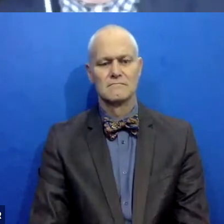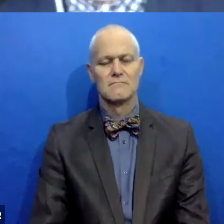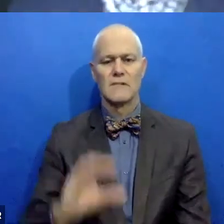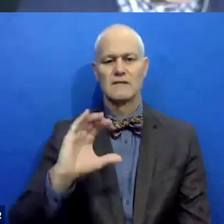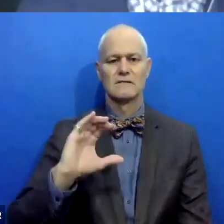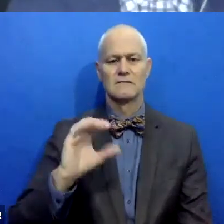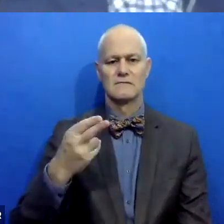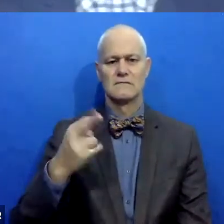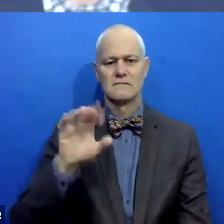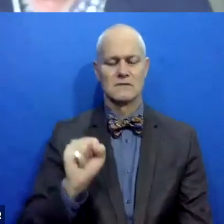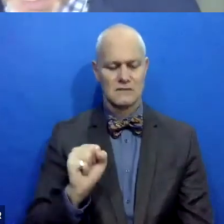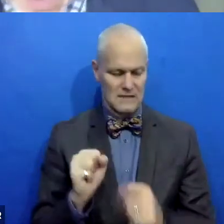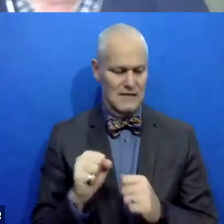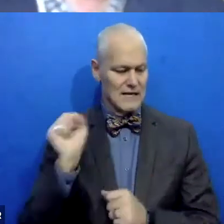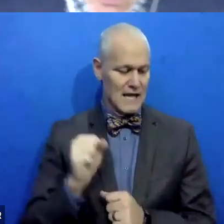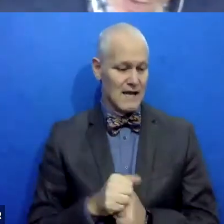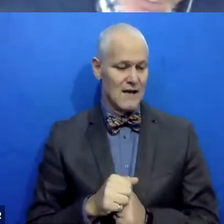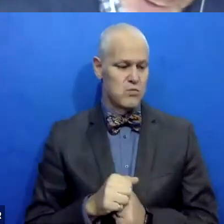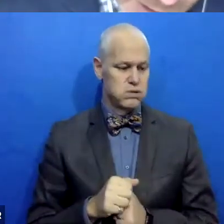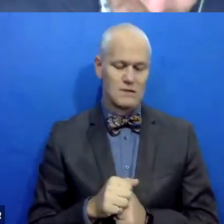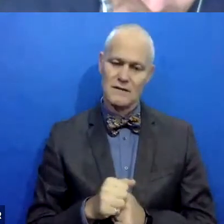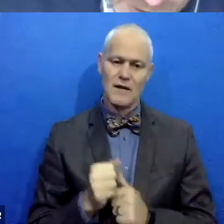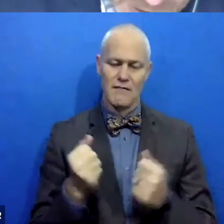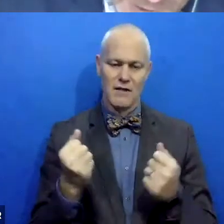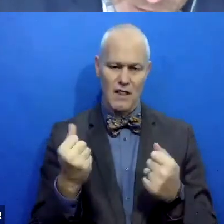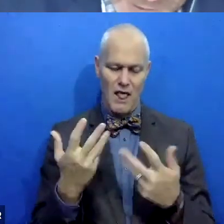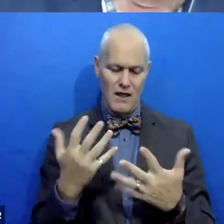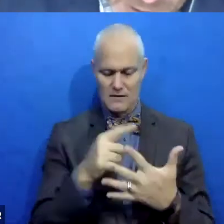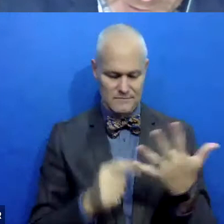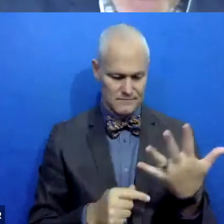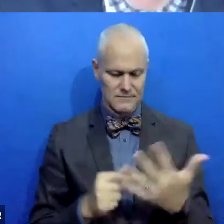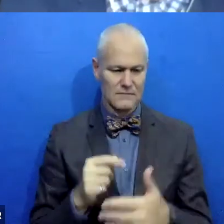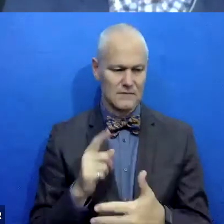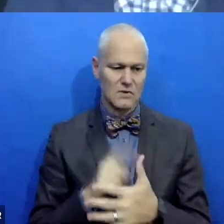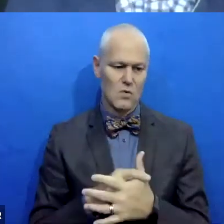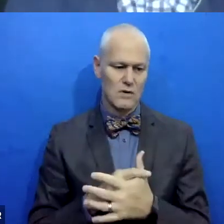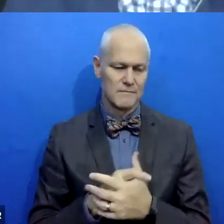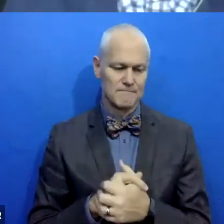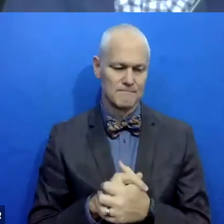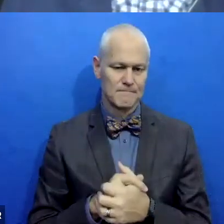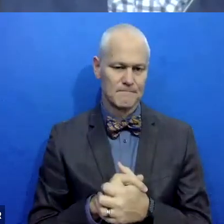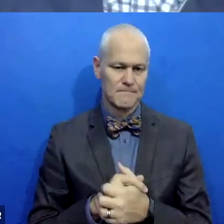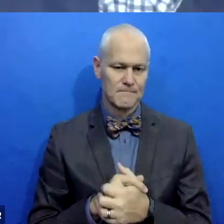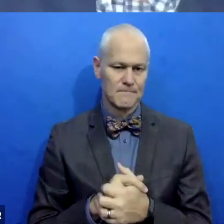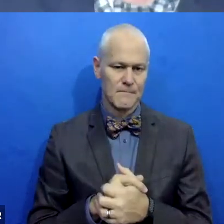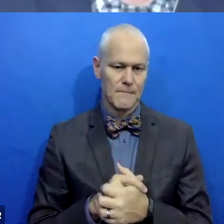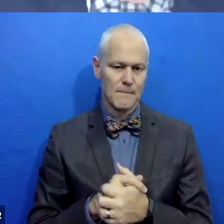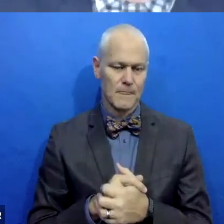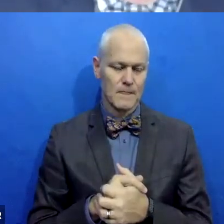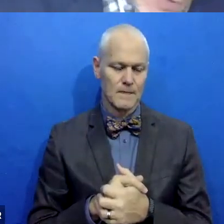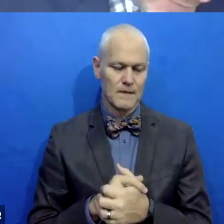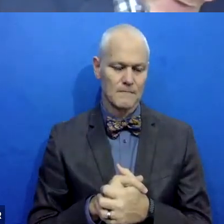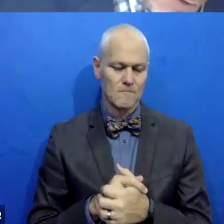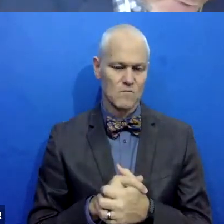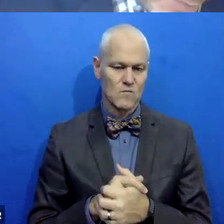yeah, I got a bunch of things I would like to say. Um, I guess one, one of the, the, the ways in which I try to caution